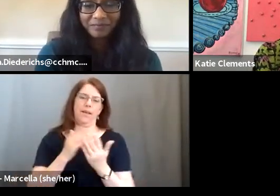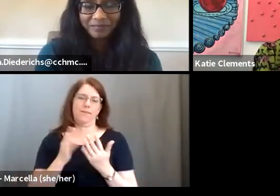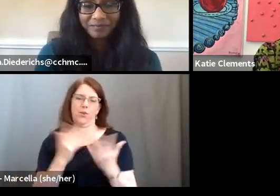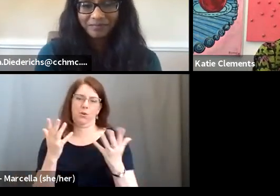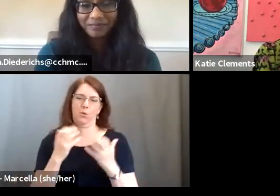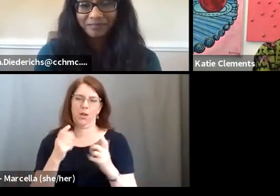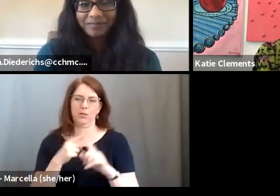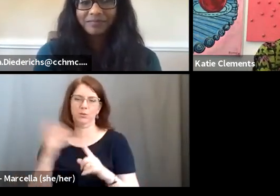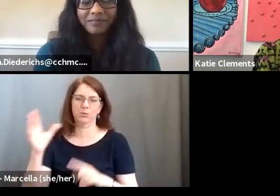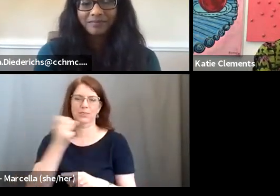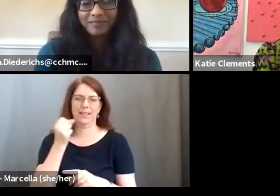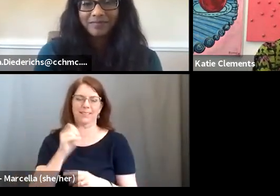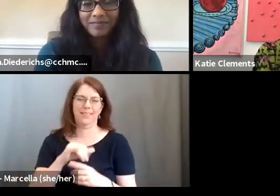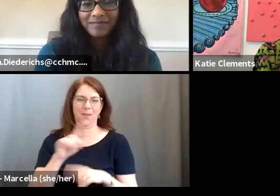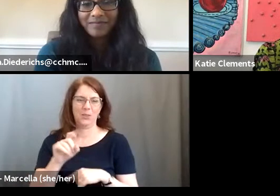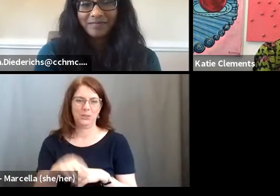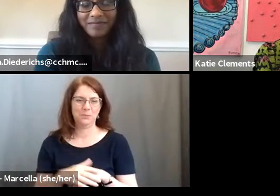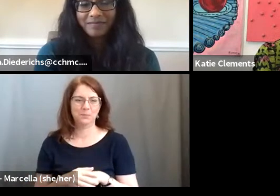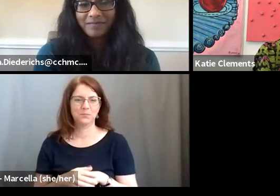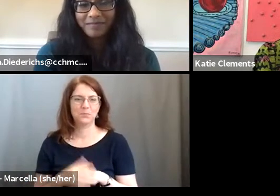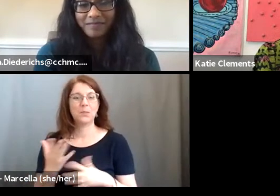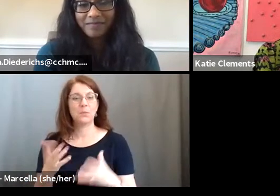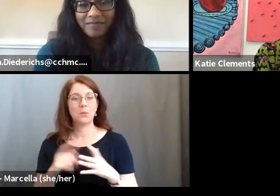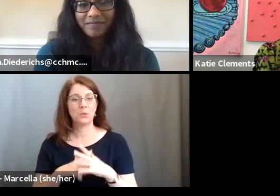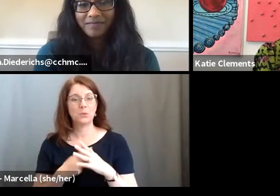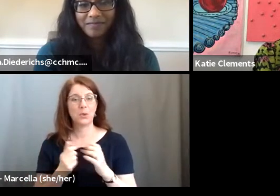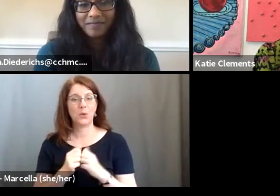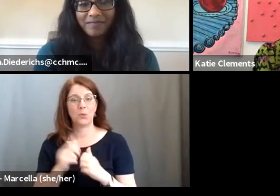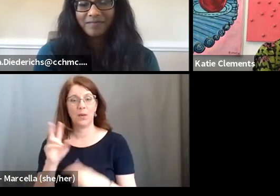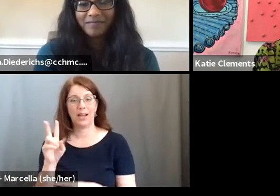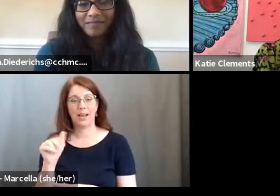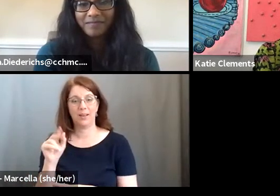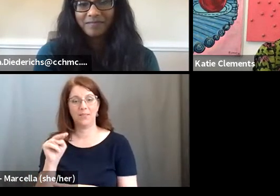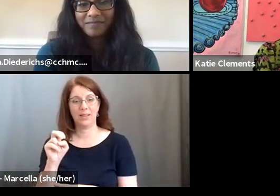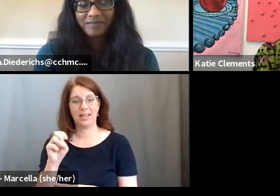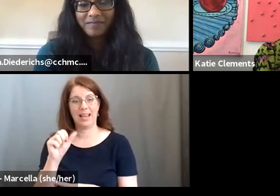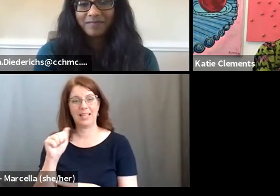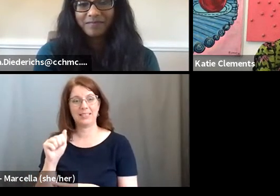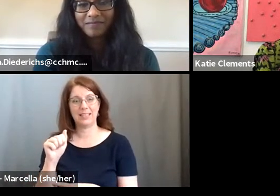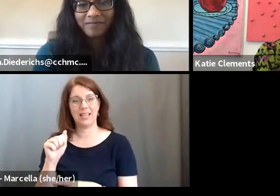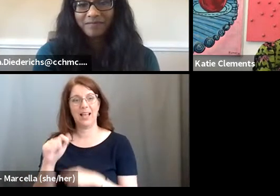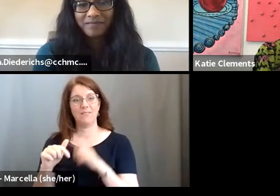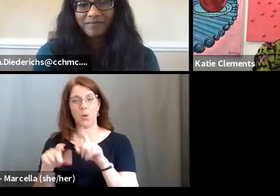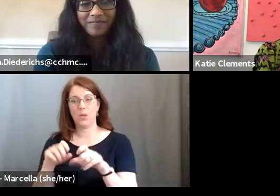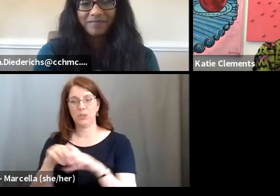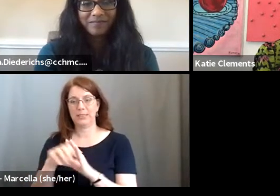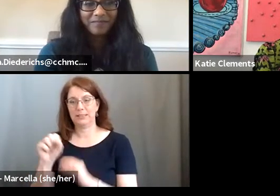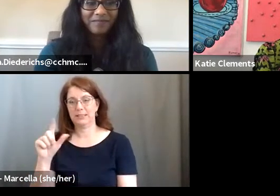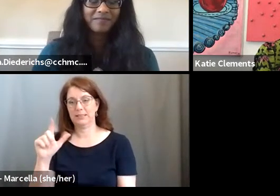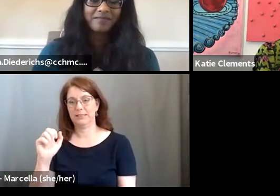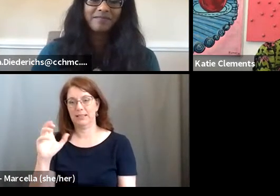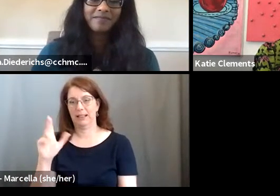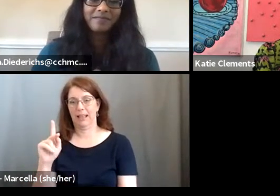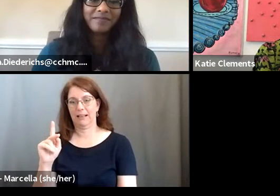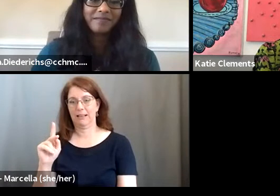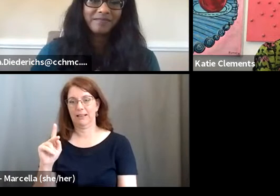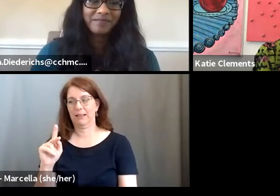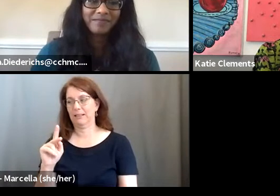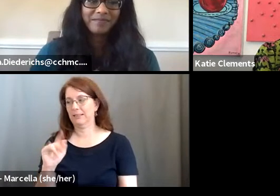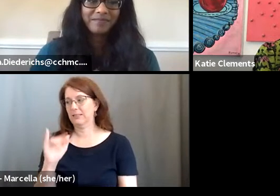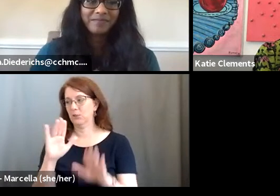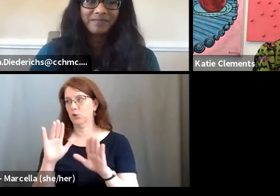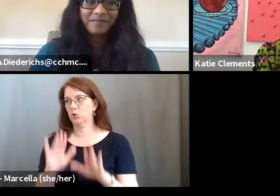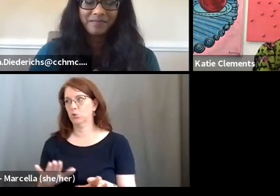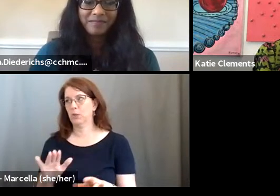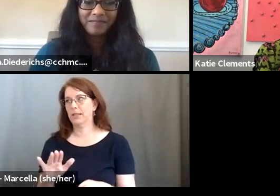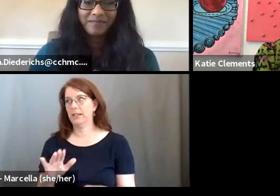you want to take that question. But I do want to kick it off with, um, Vanessa had a question in the Slack that I think is a great thing